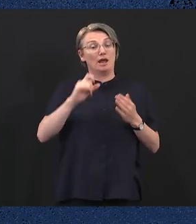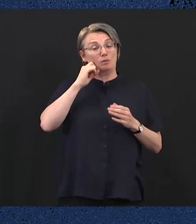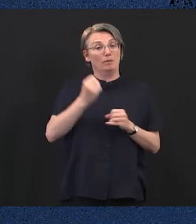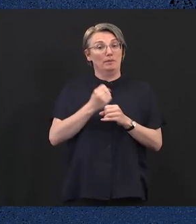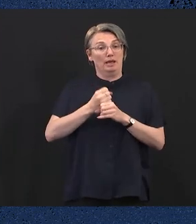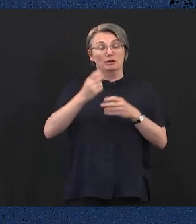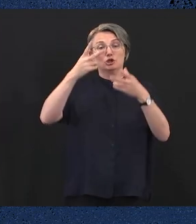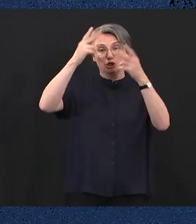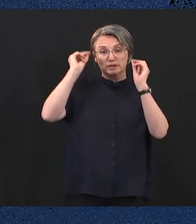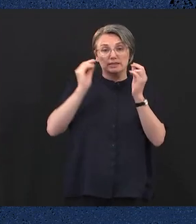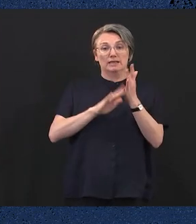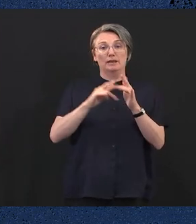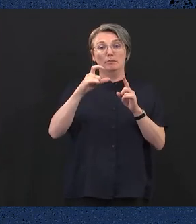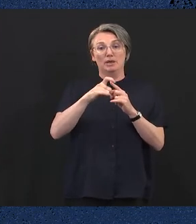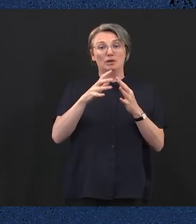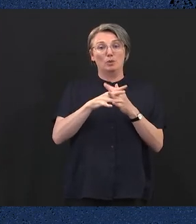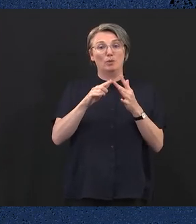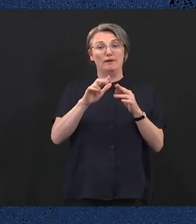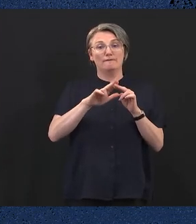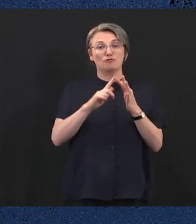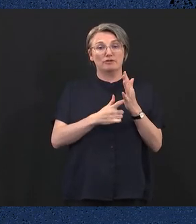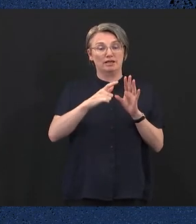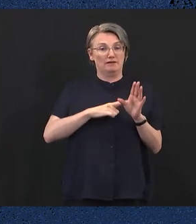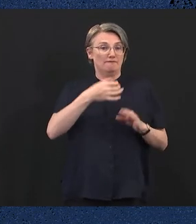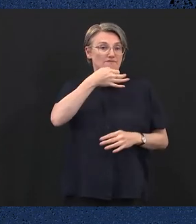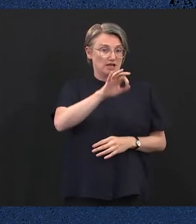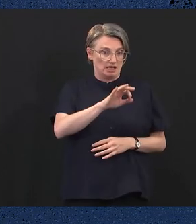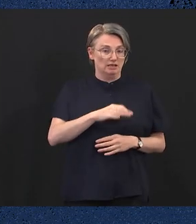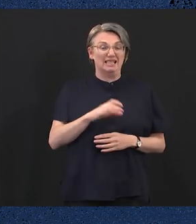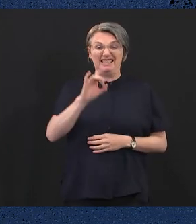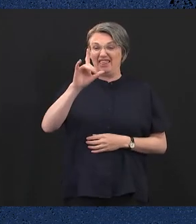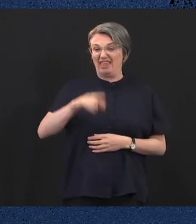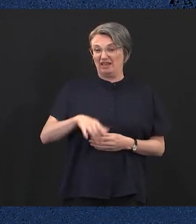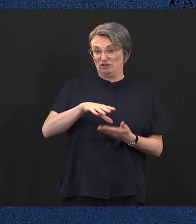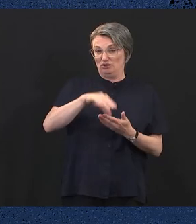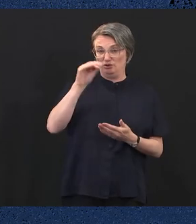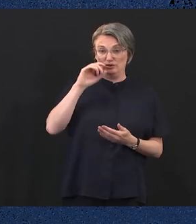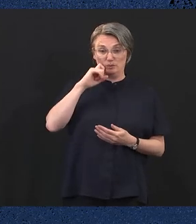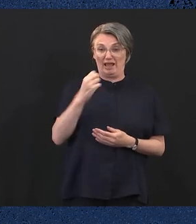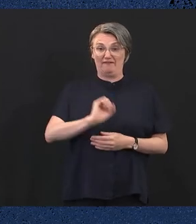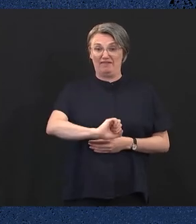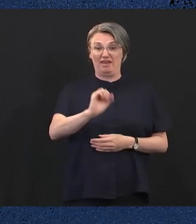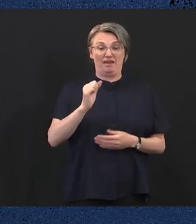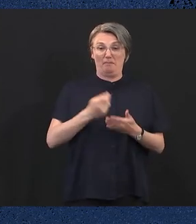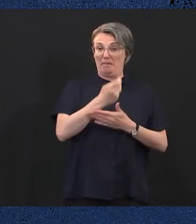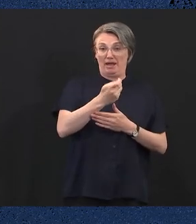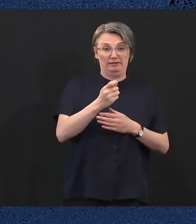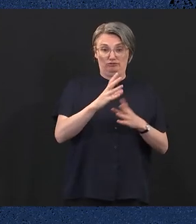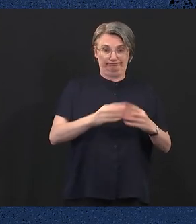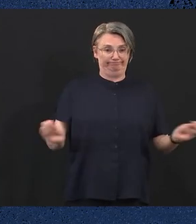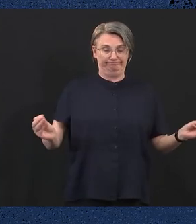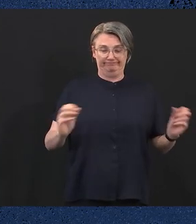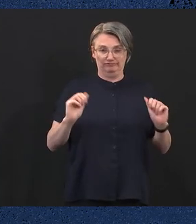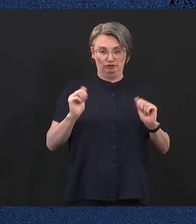More than 10,000 students will have the cost of their nursing or midwifery undergraduate studies paid for, while